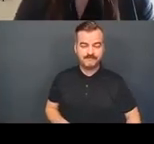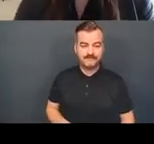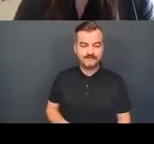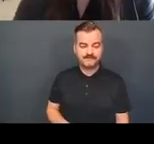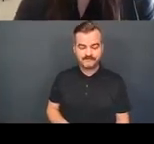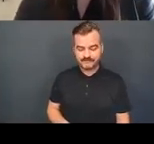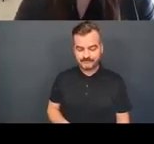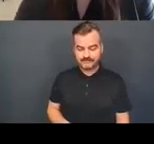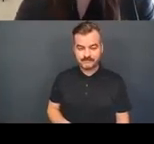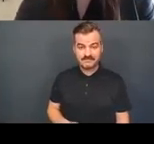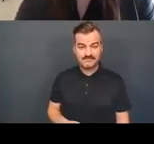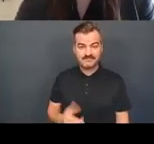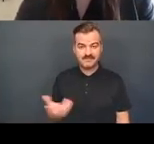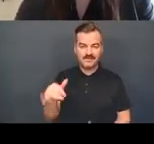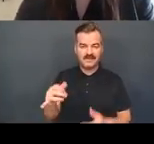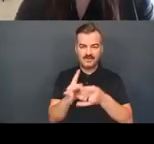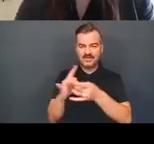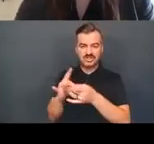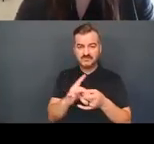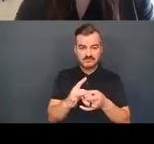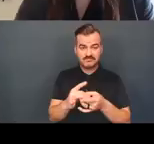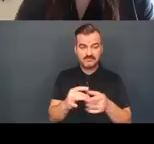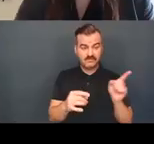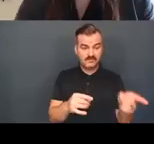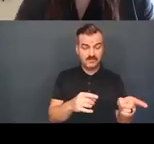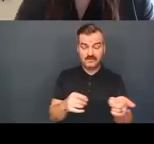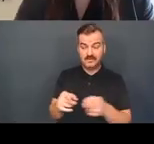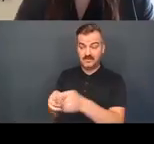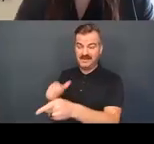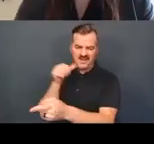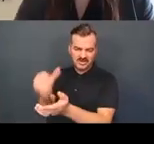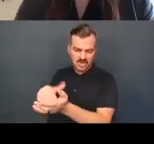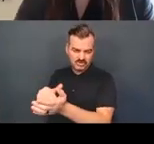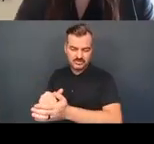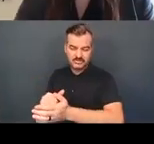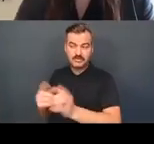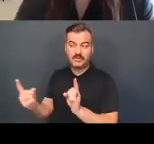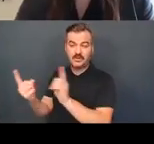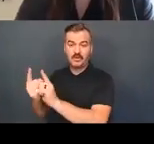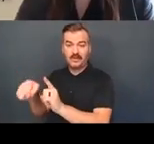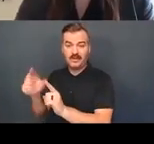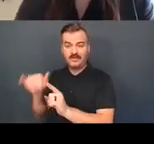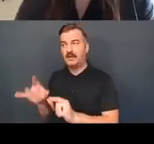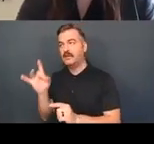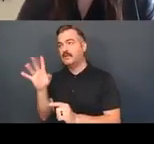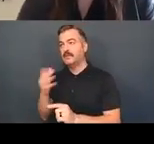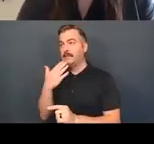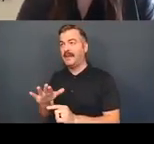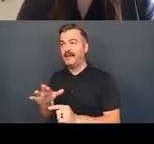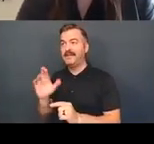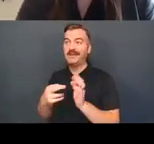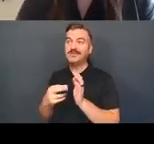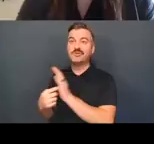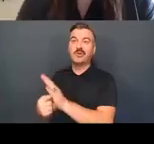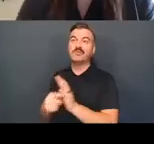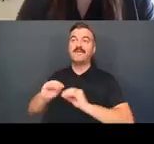So none of these relationships to non-physician care partners are inherently problematic, nor necessarily representative of